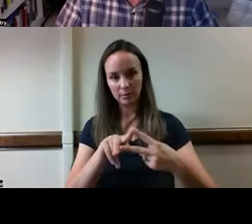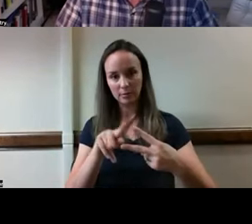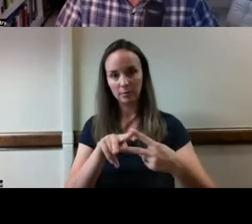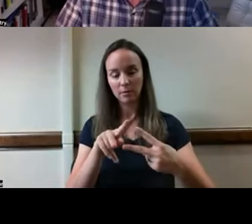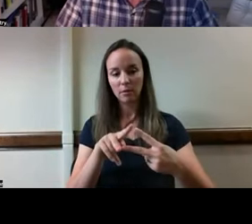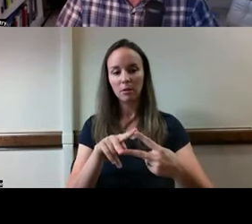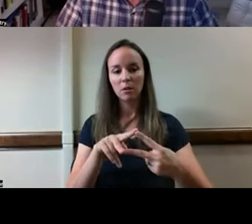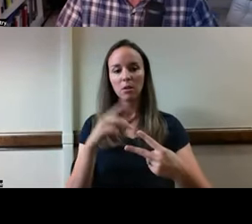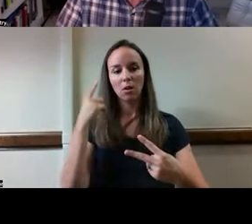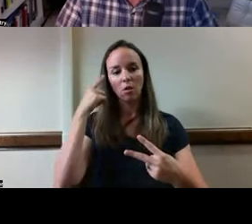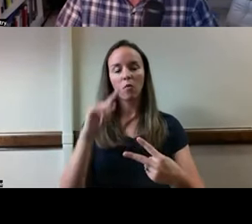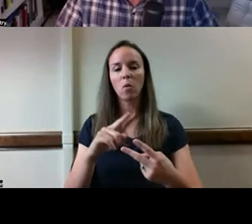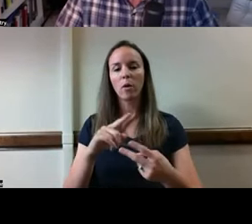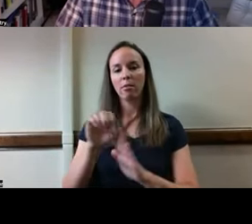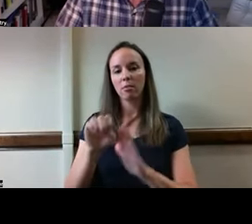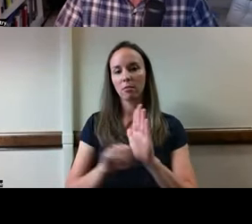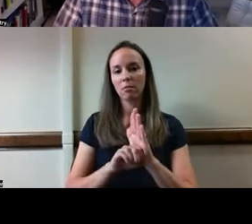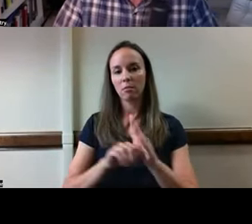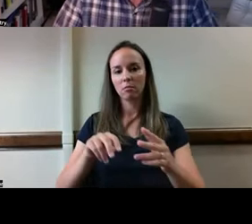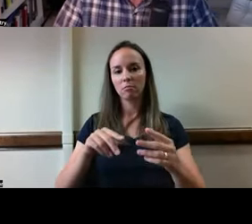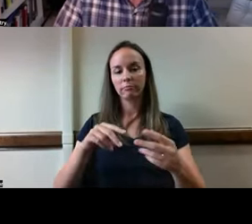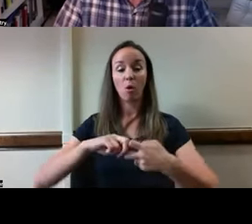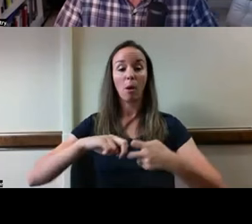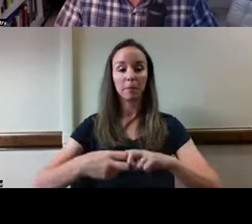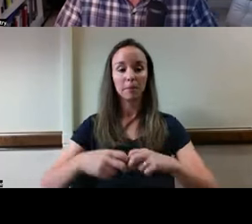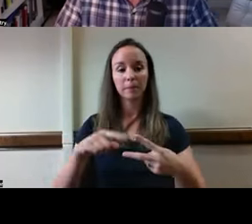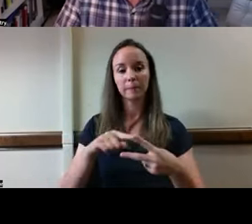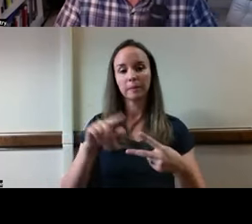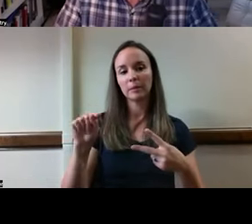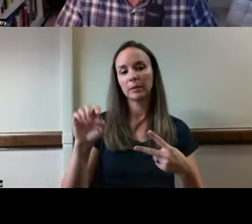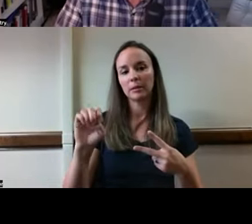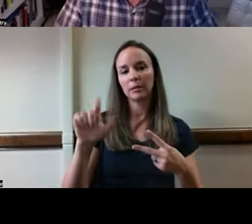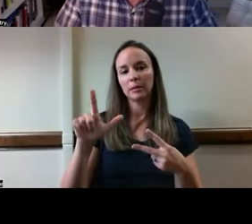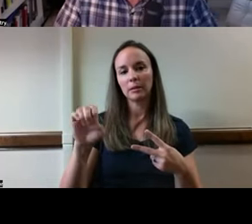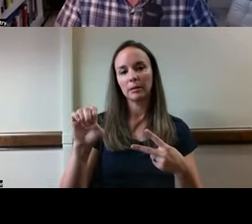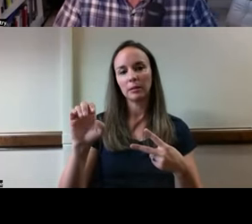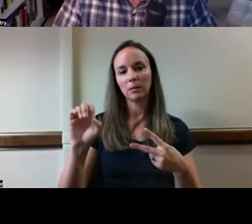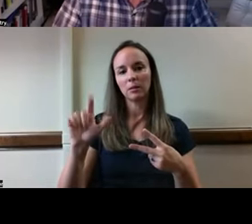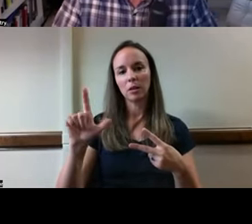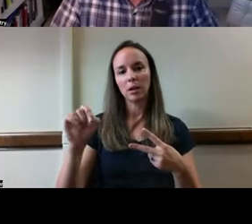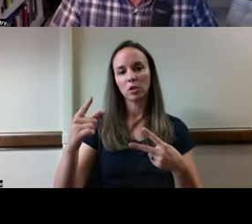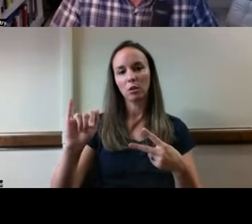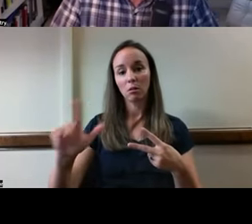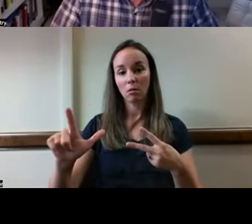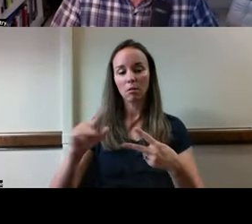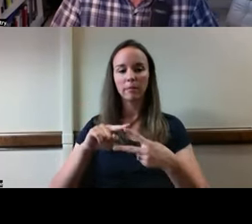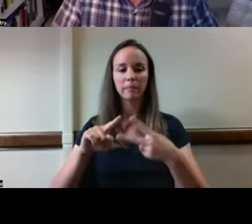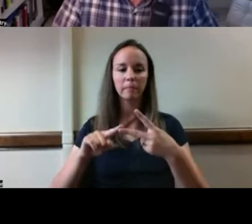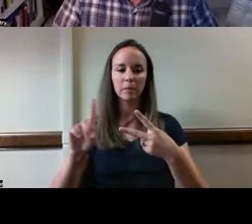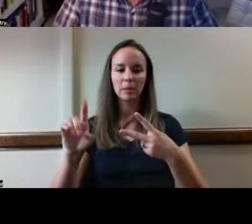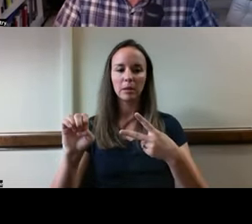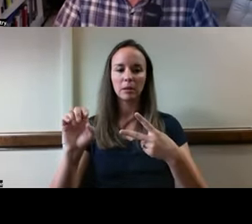arguing out ethical problems. The teleological and the deontological models. The